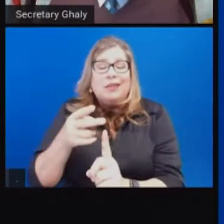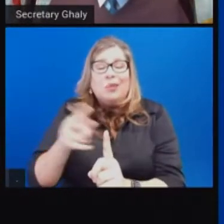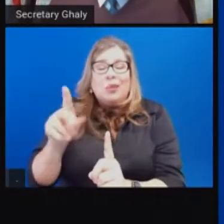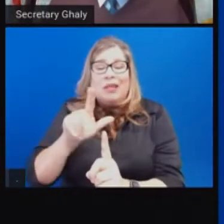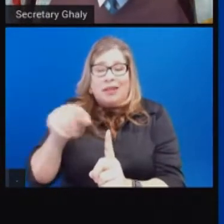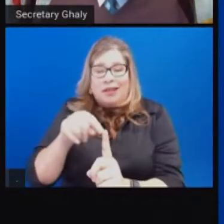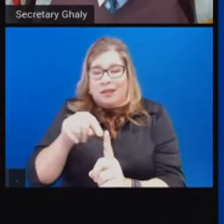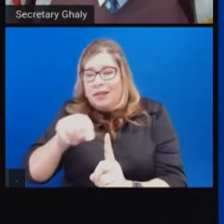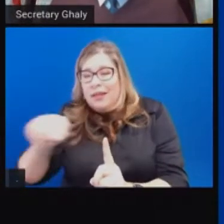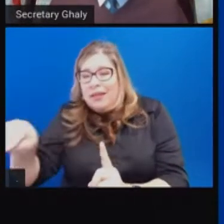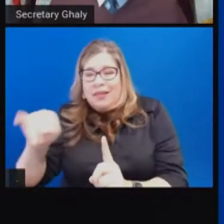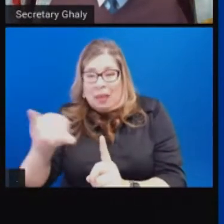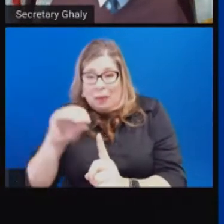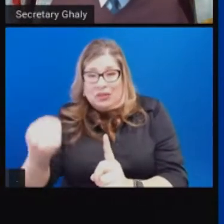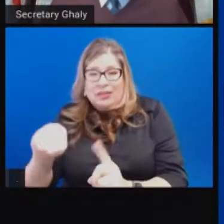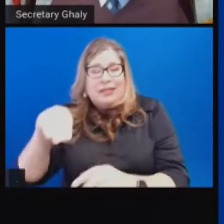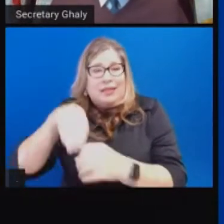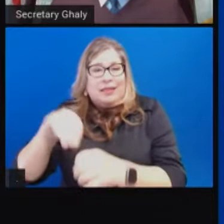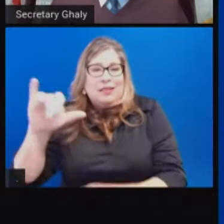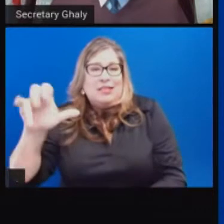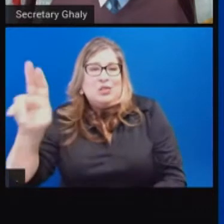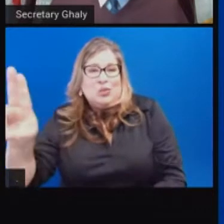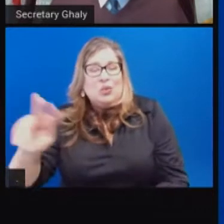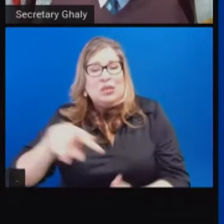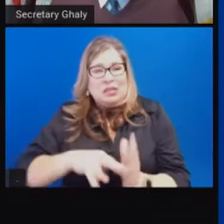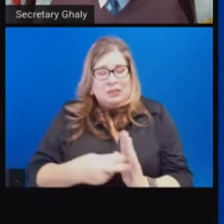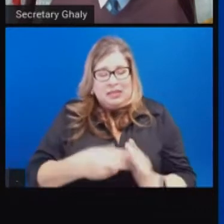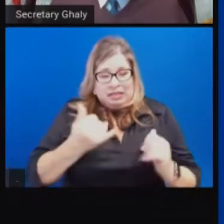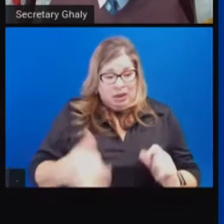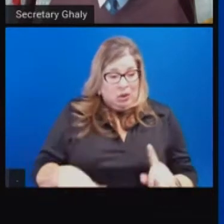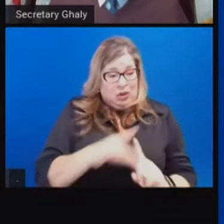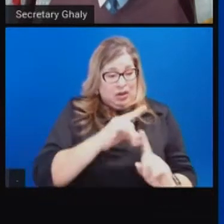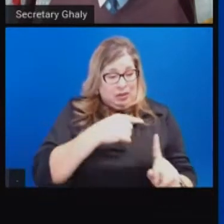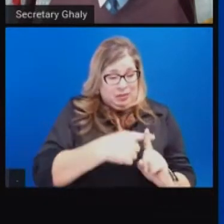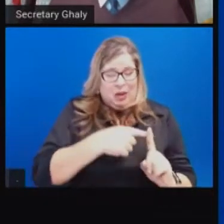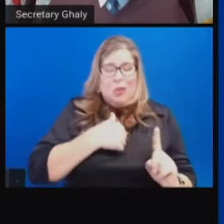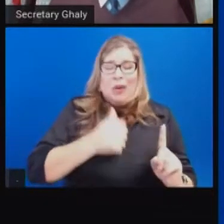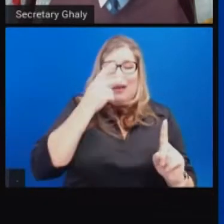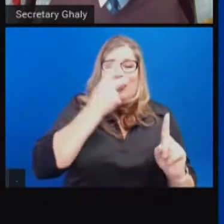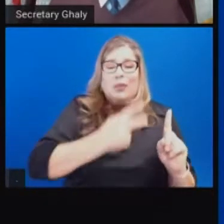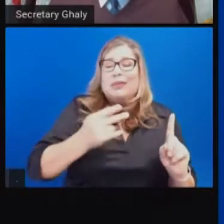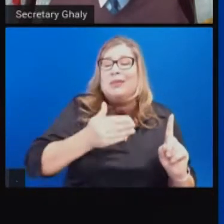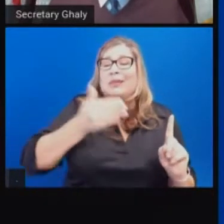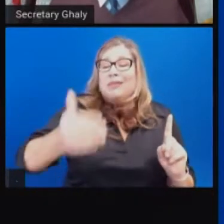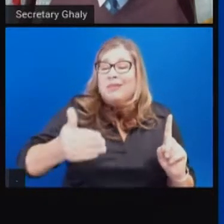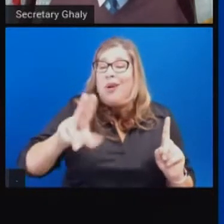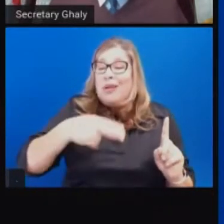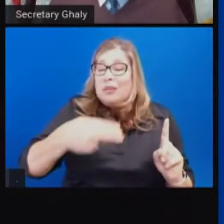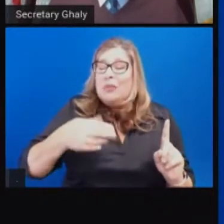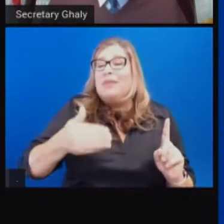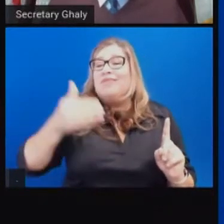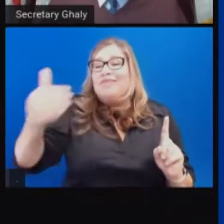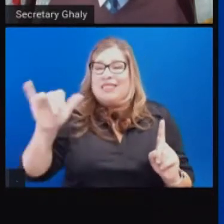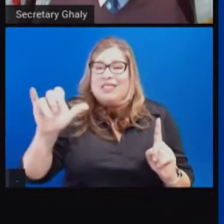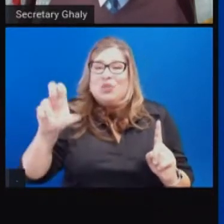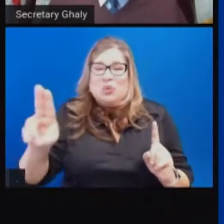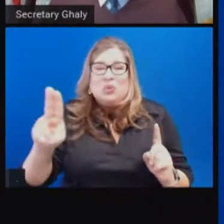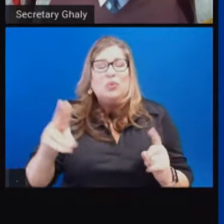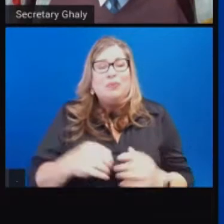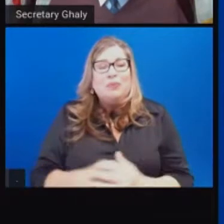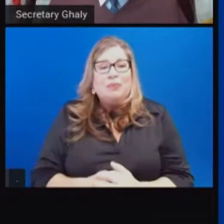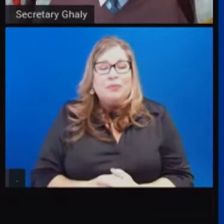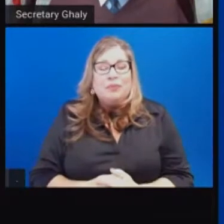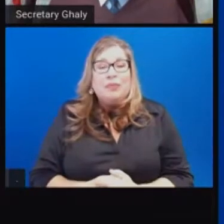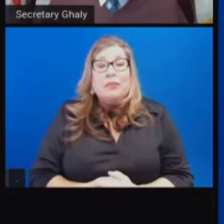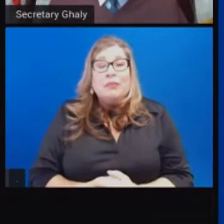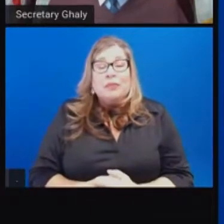to help us project out what the number of cases will be. We also know that there's a discharge rate out of the